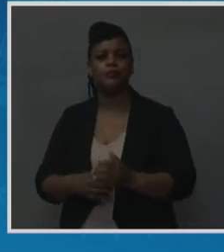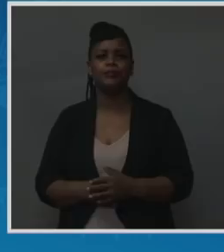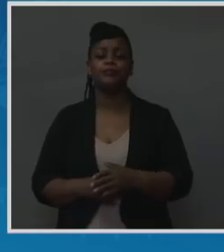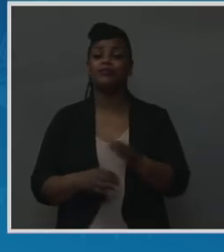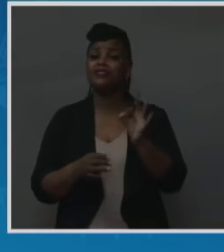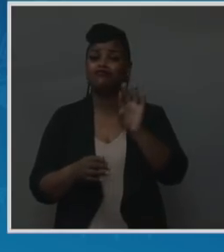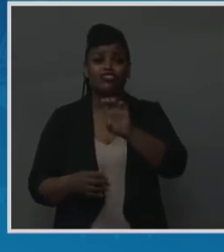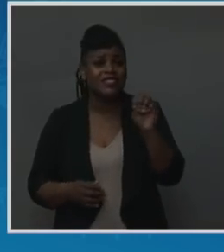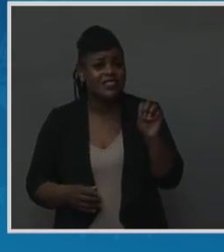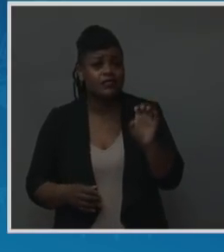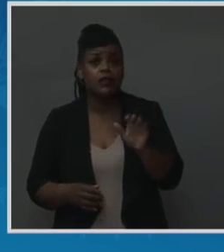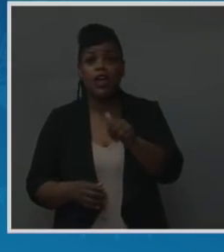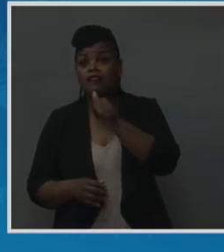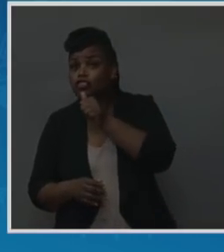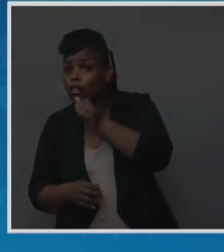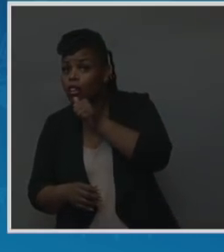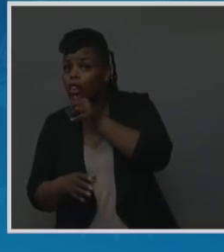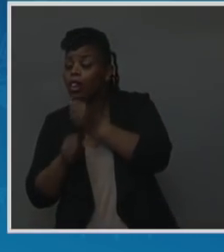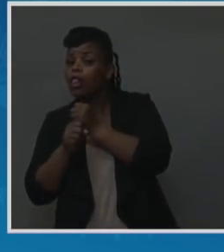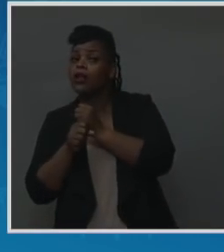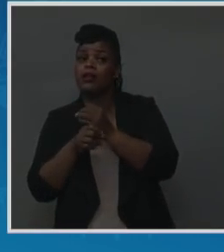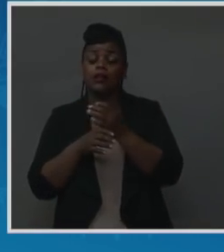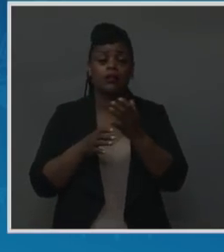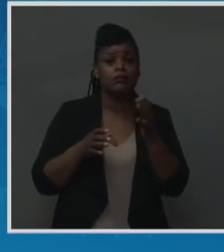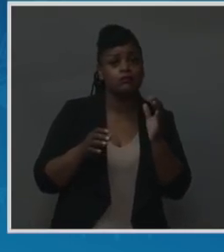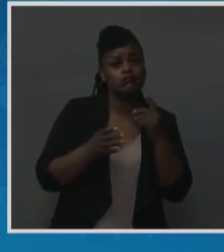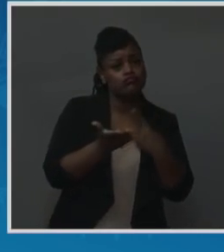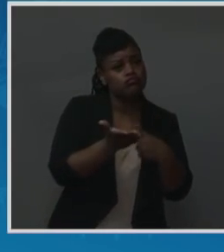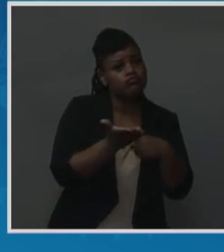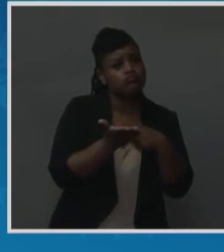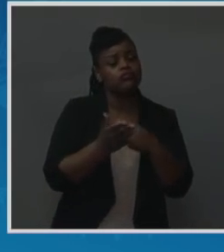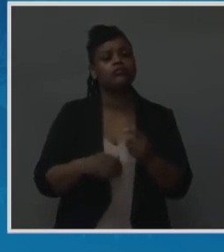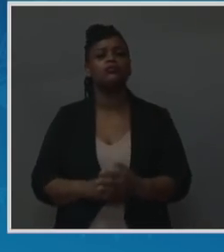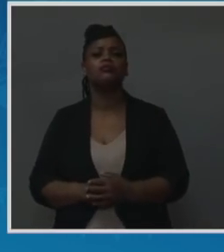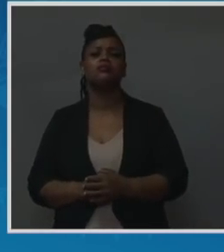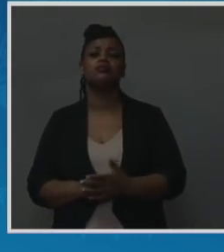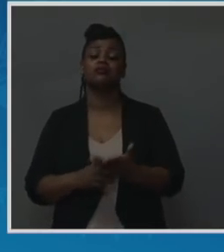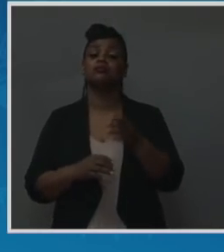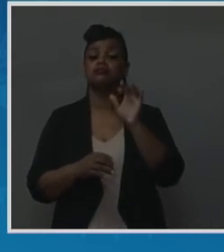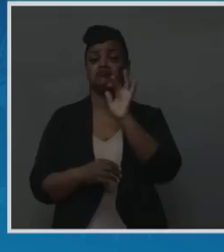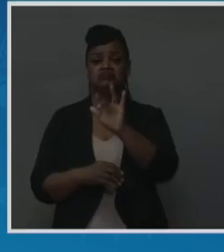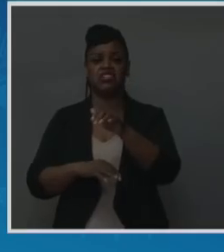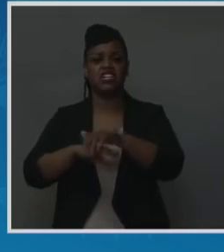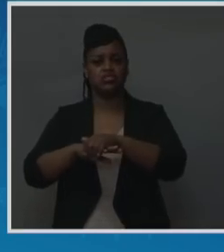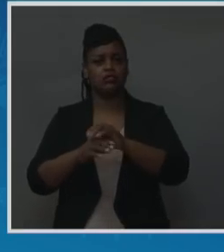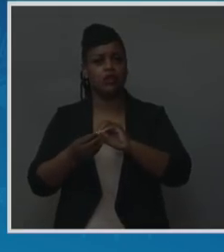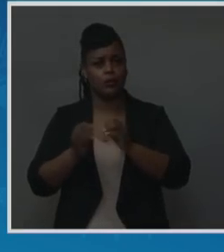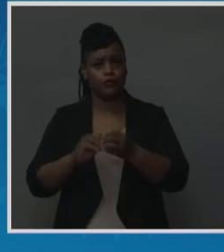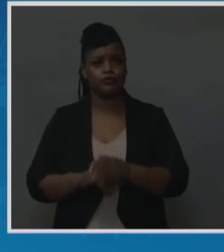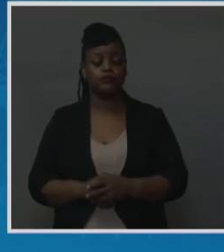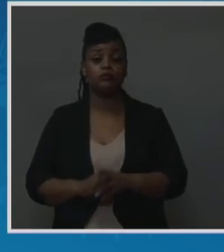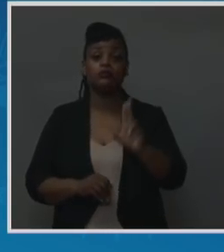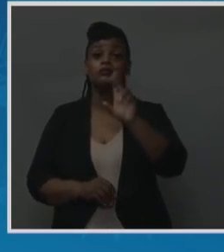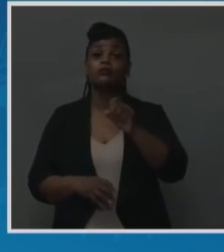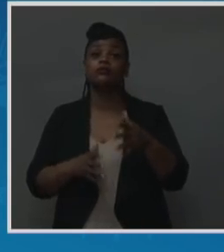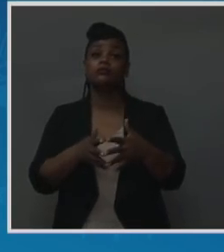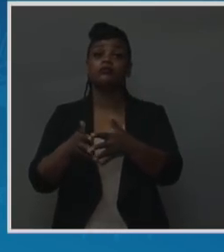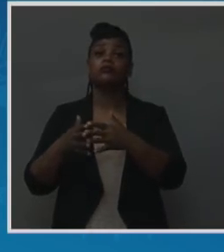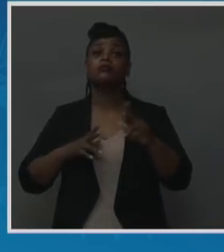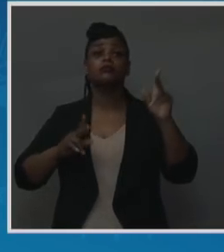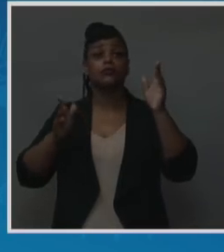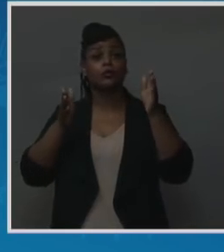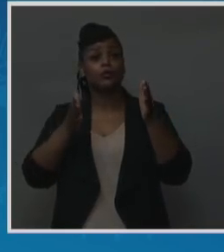available 24-7 in Spanish and English. In the United States of America, a person's race